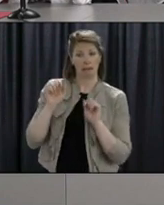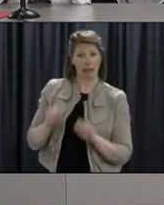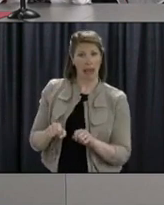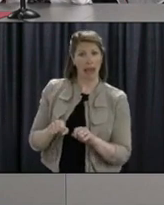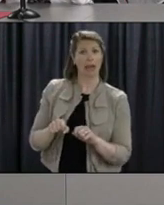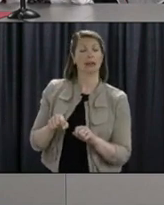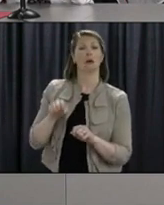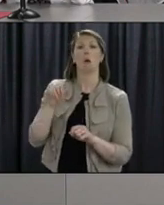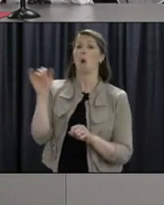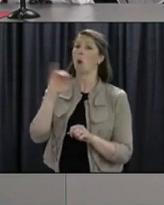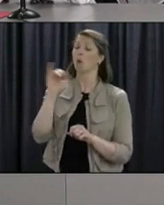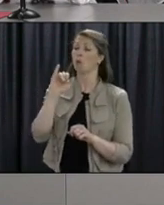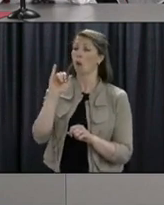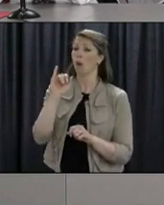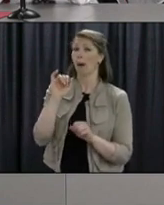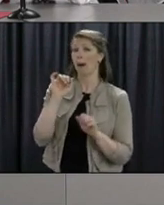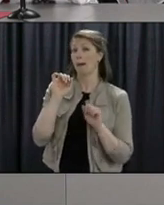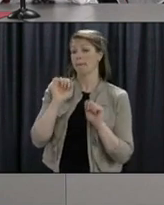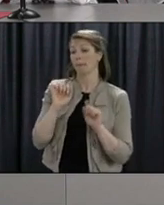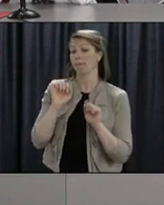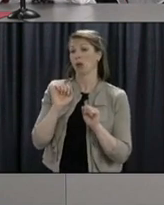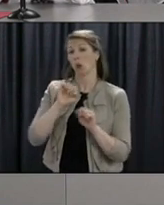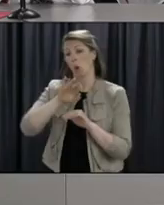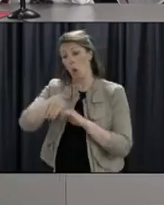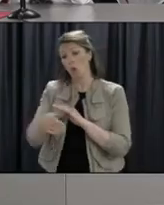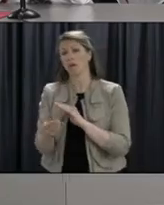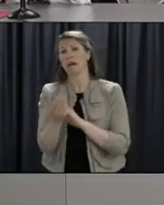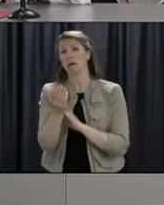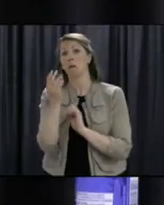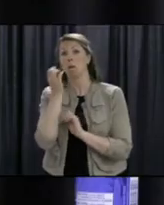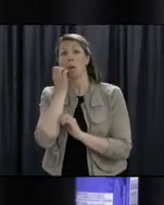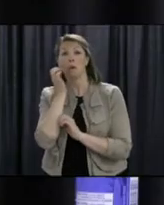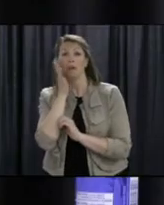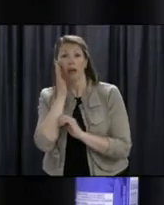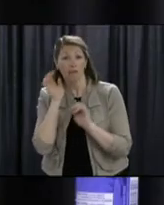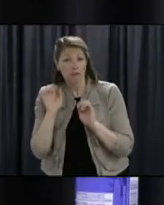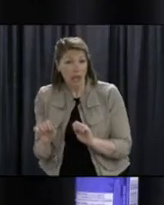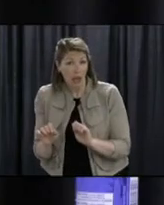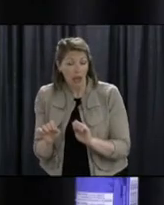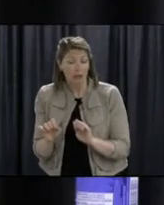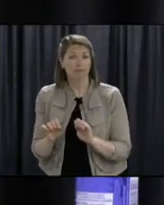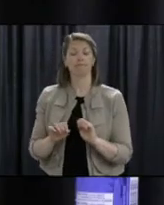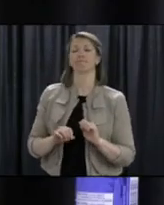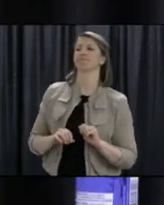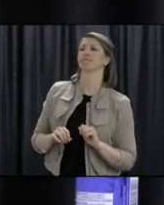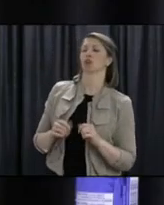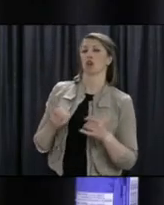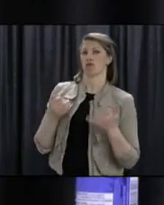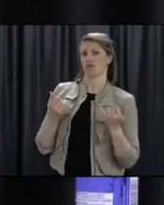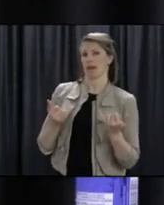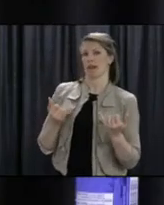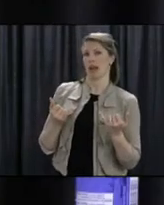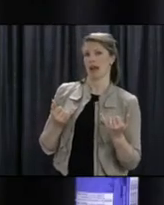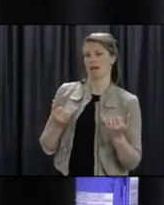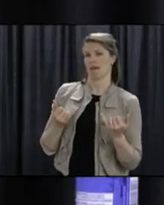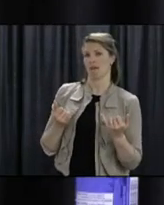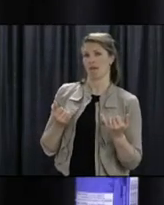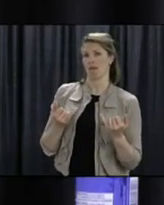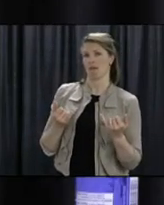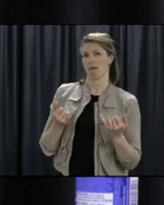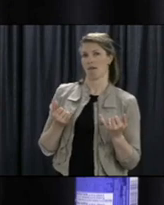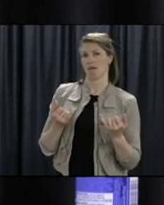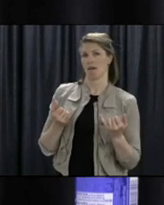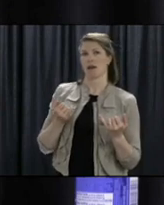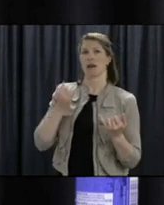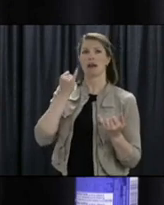So at the moment we're, you know, recommending that if you're traveling to